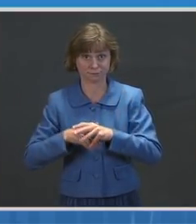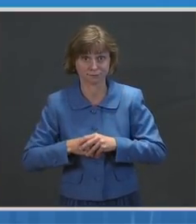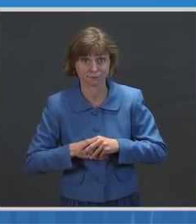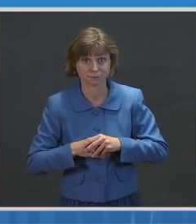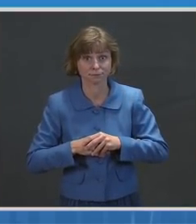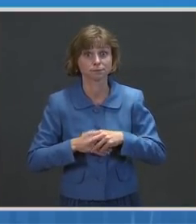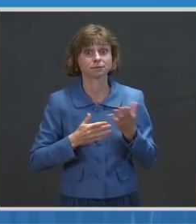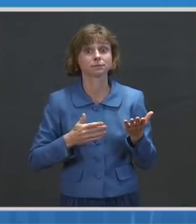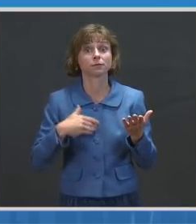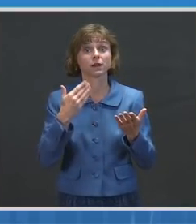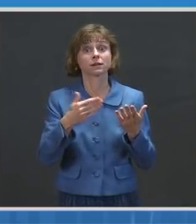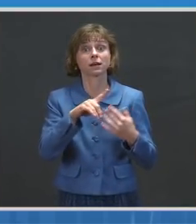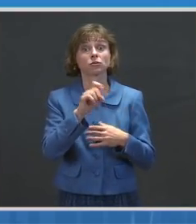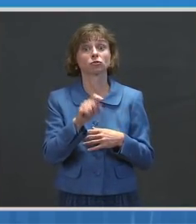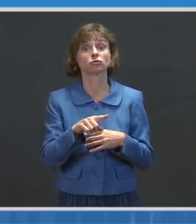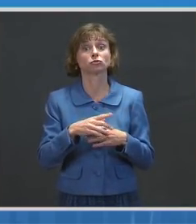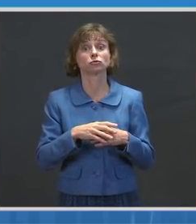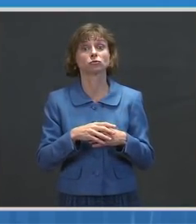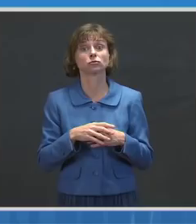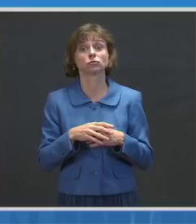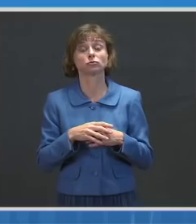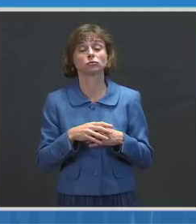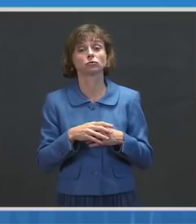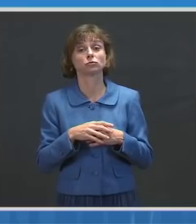Dr. Next, we'll go to Brian Karamon, Bulwark.